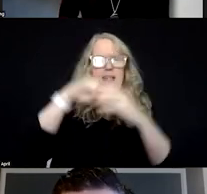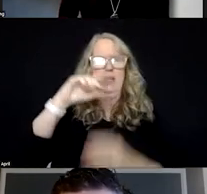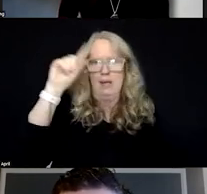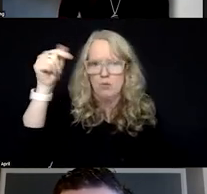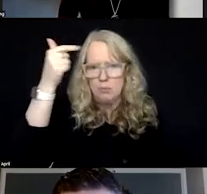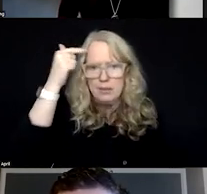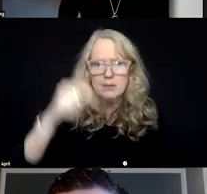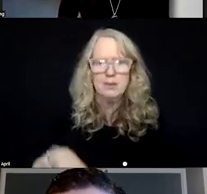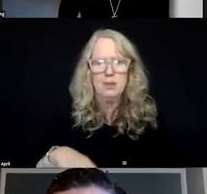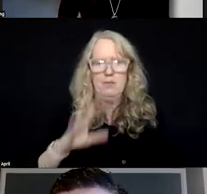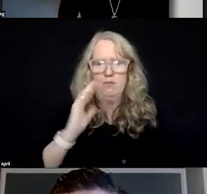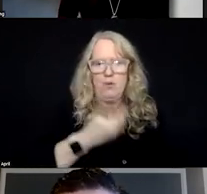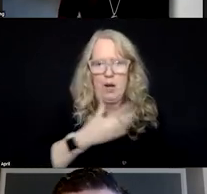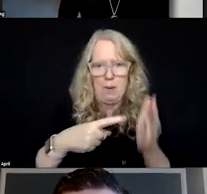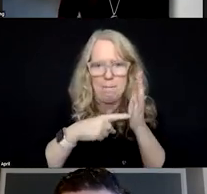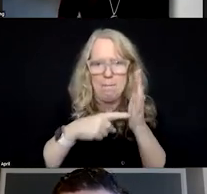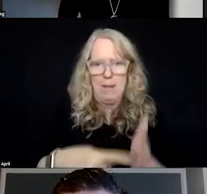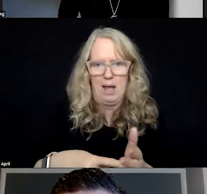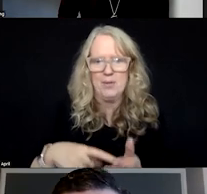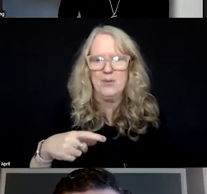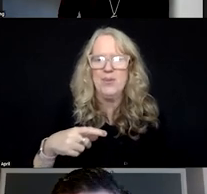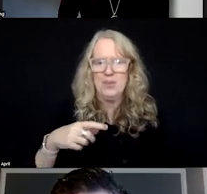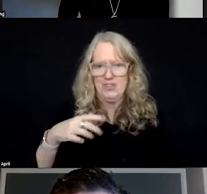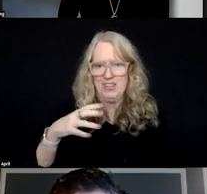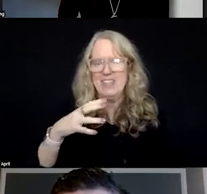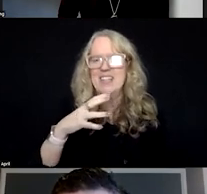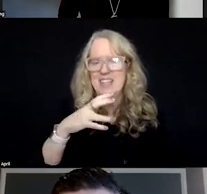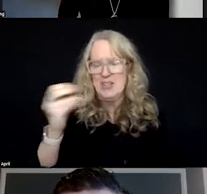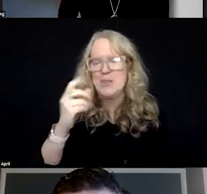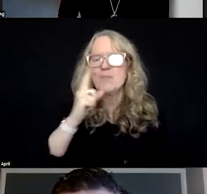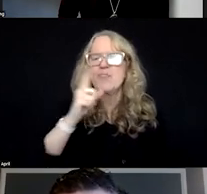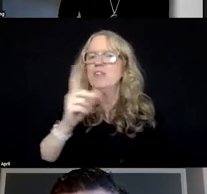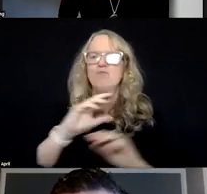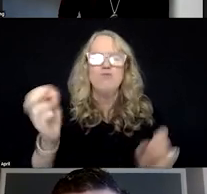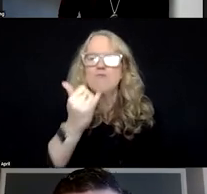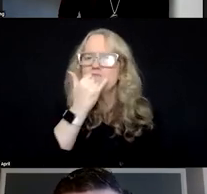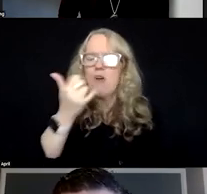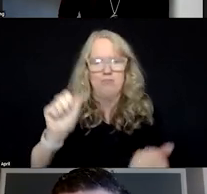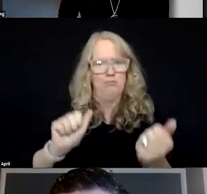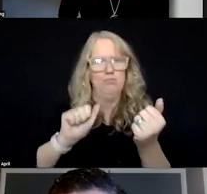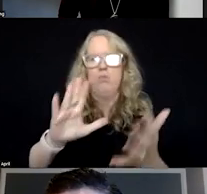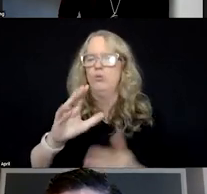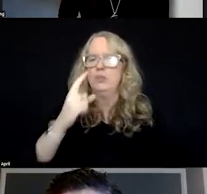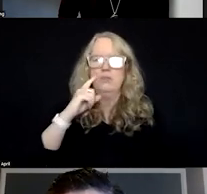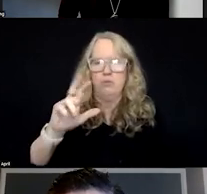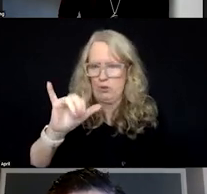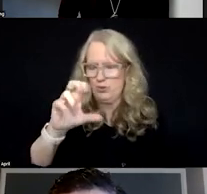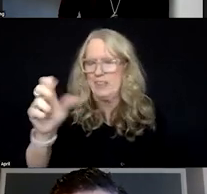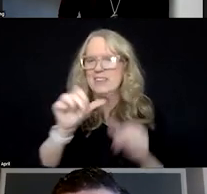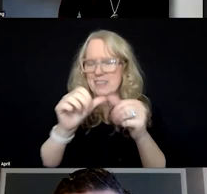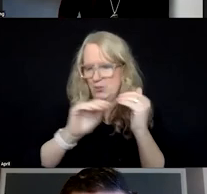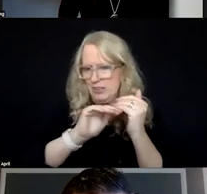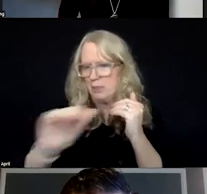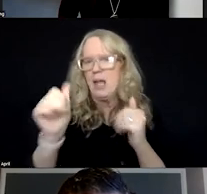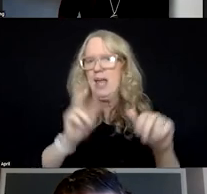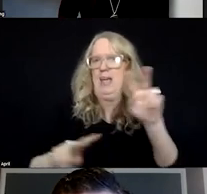for our model of care. That's a 24 hours, no wrong door approach to crisis stabilization and observation.